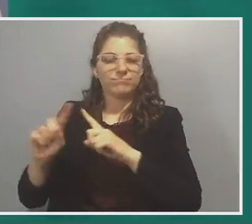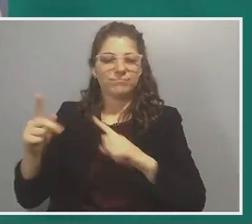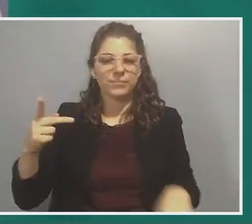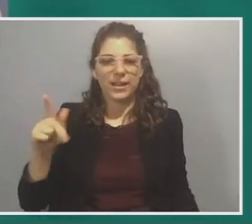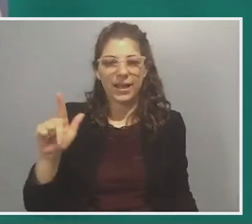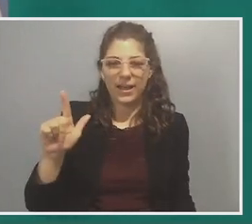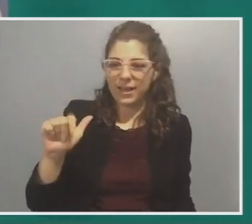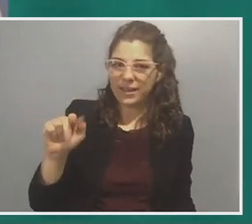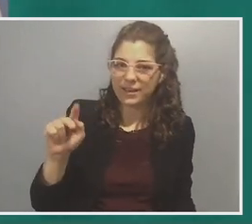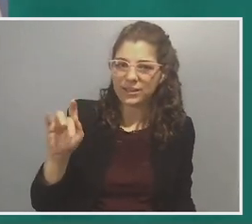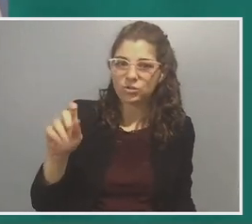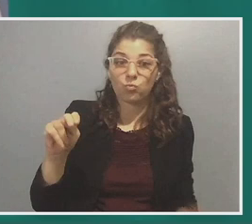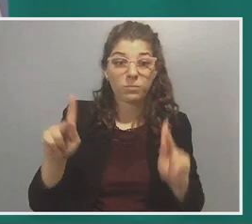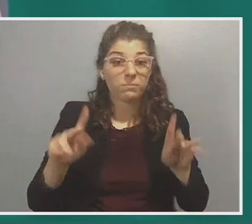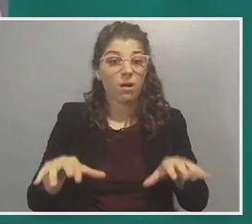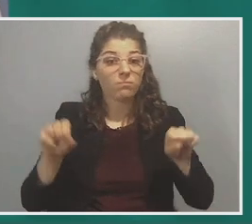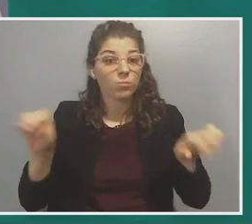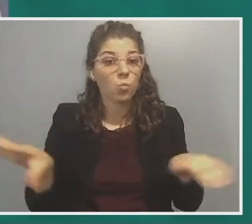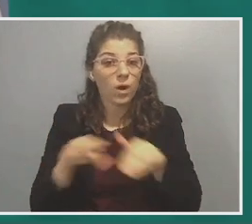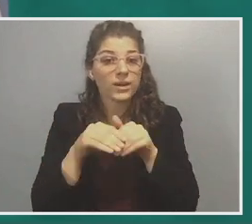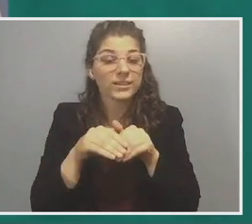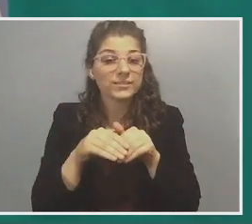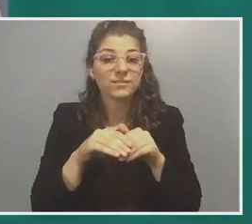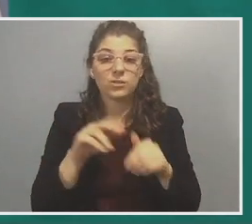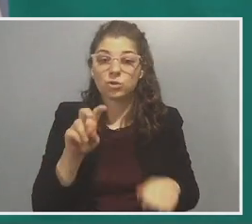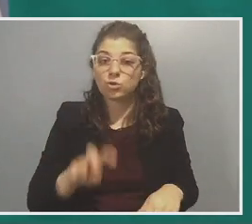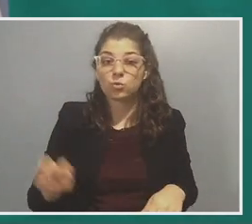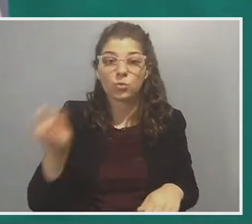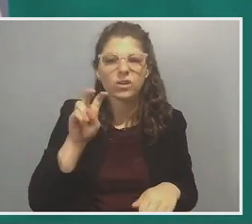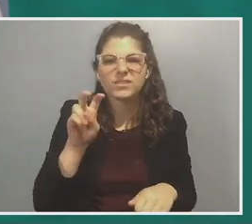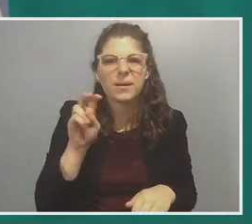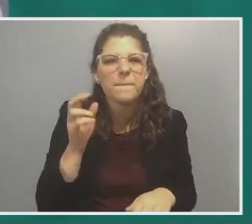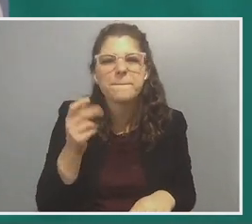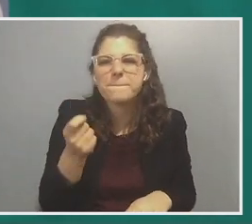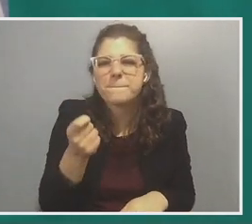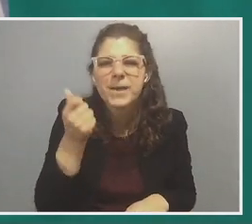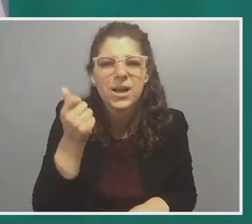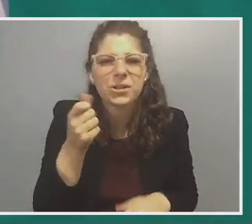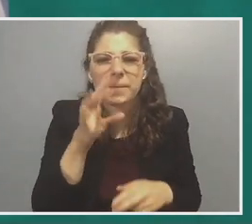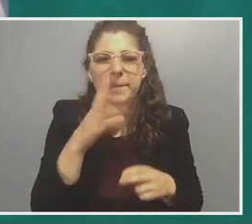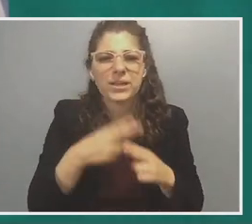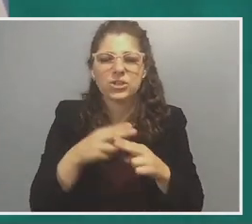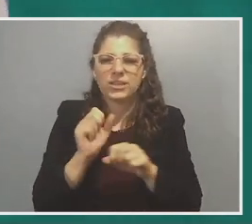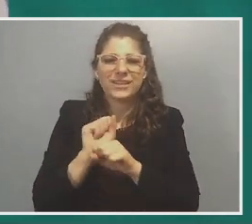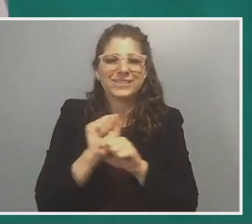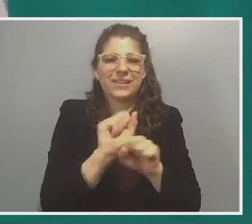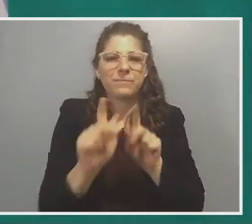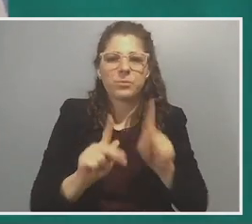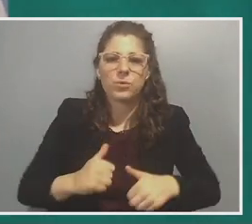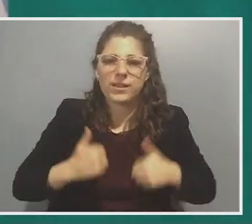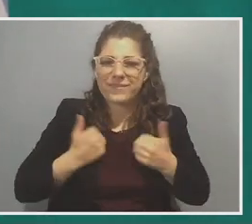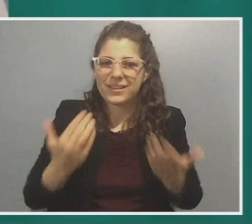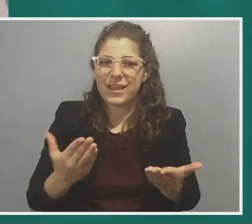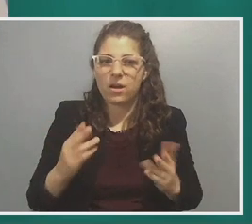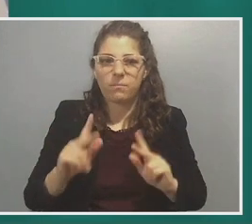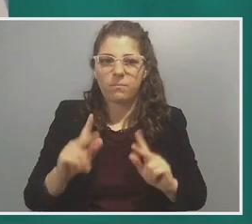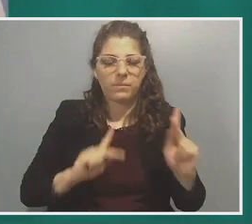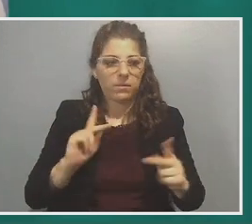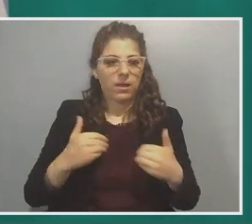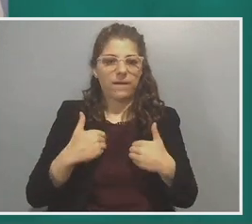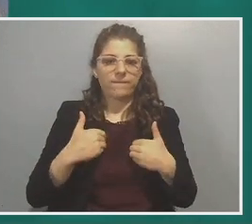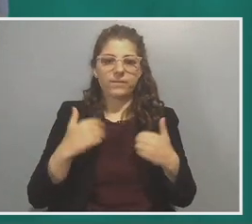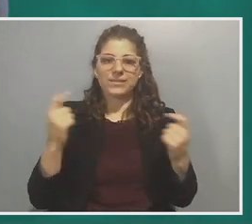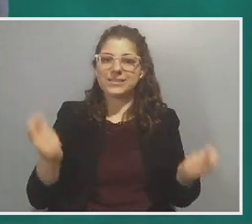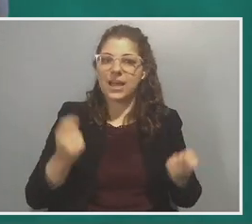weddings, where the, the tours, uh, barely mentioned, if at all, the enslaved people who lived there, where people continue to have, uh, celebrate